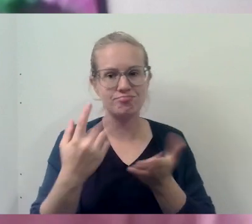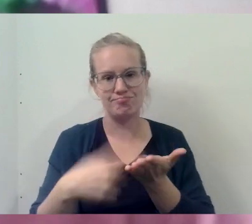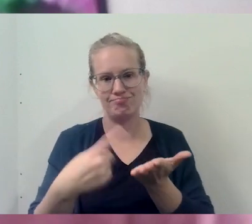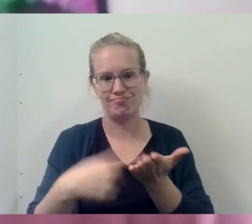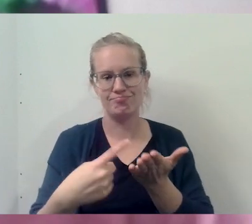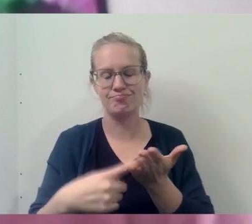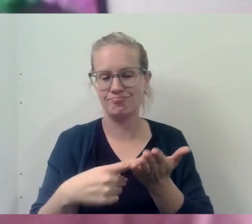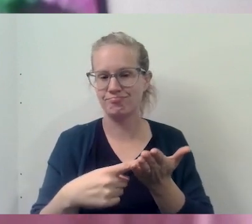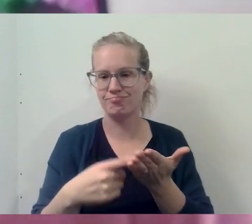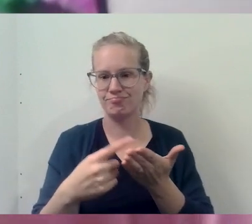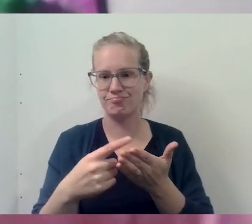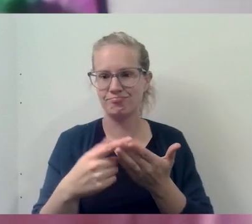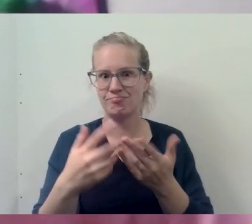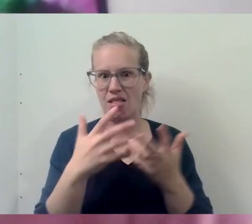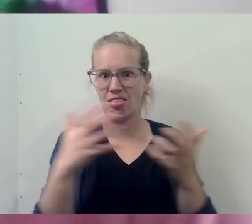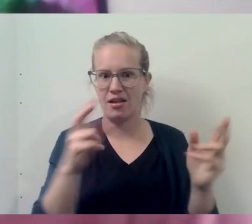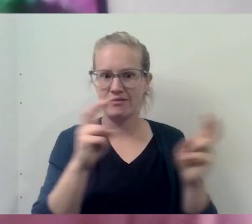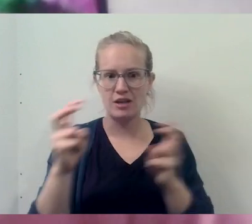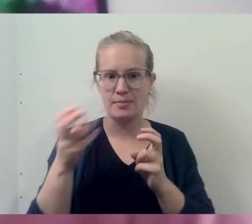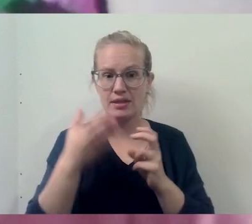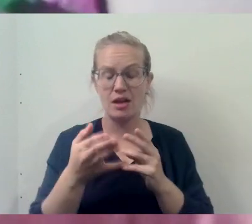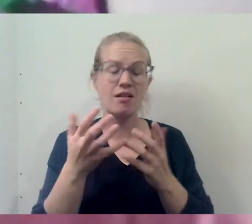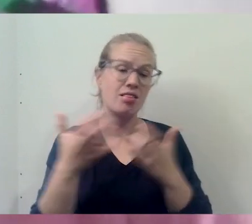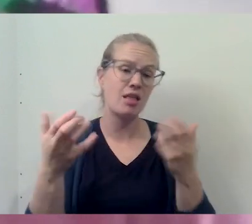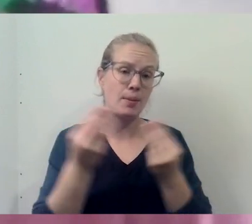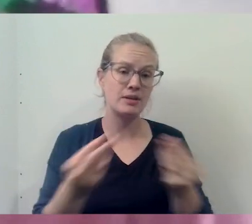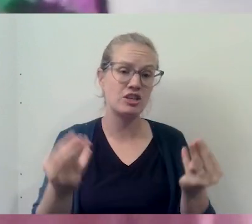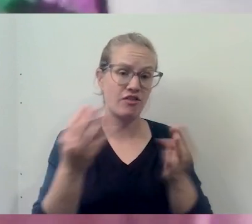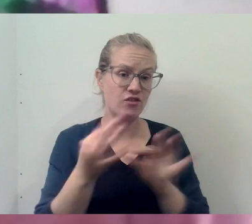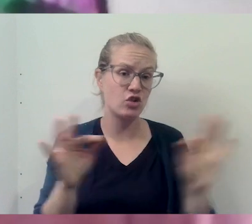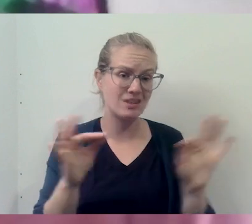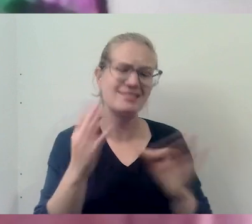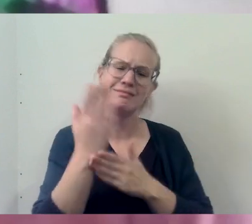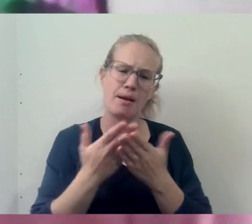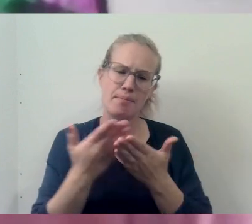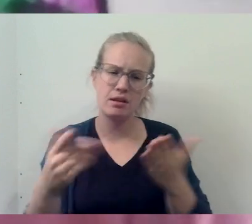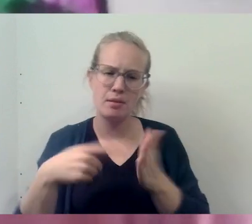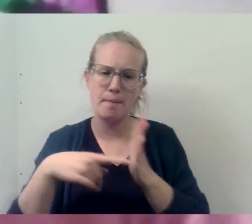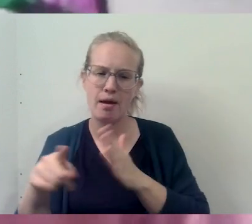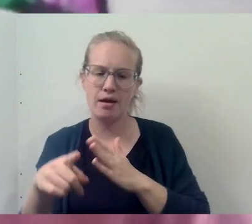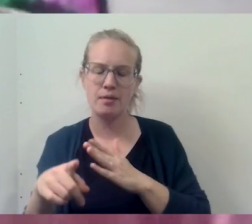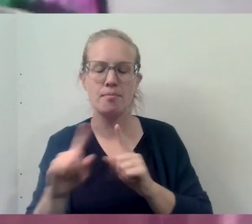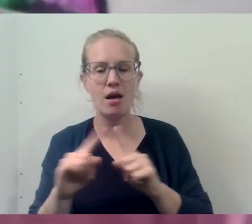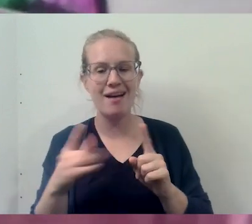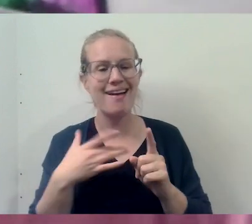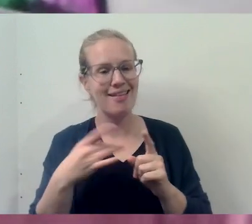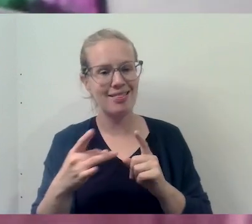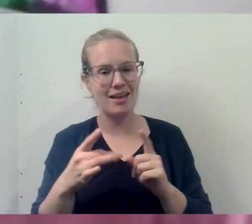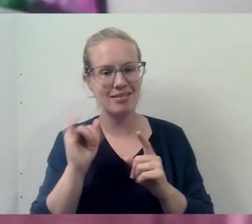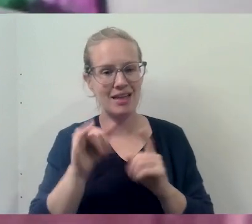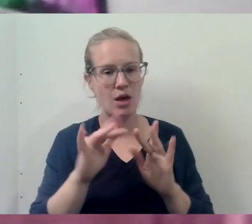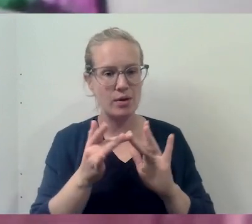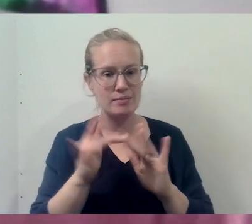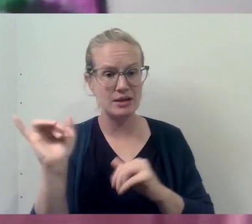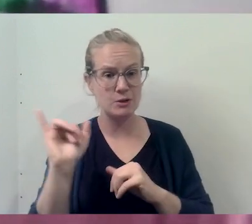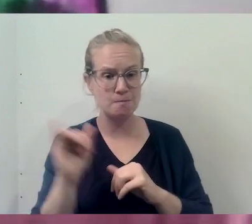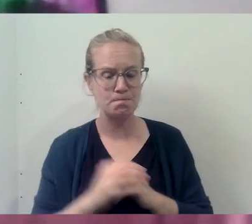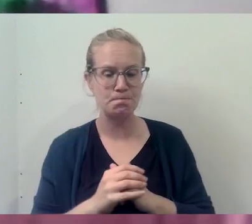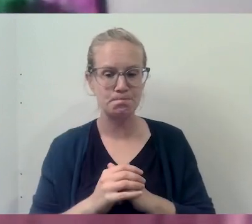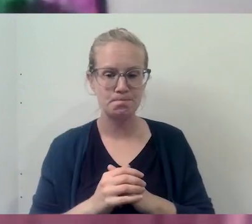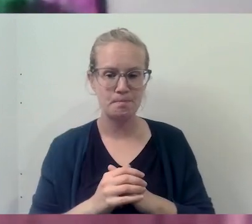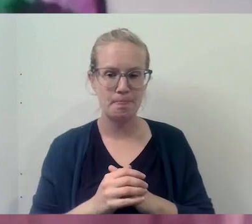a lot of ground, uh, and a lot of their material is, is free. Some things you do have to pay for, but I do like that website too.